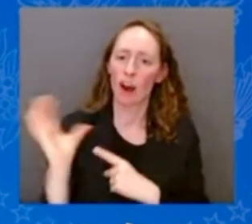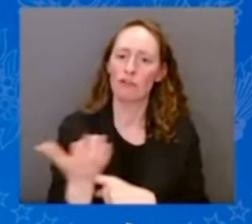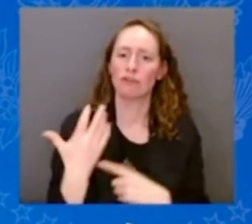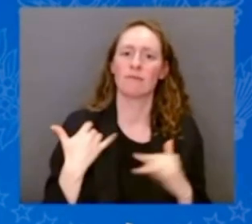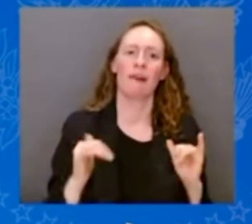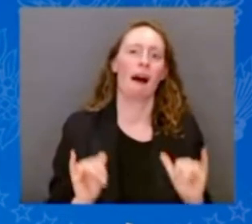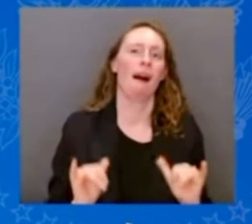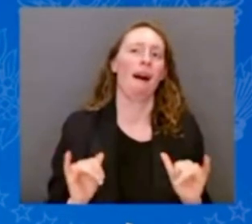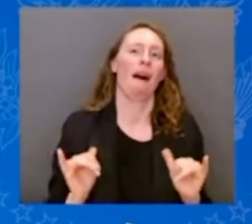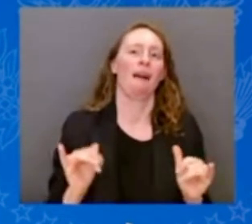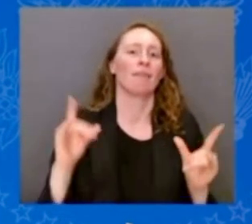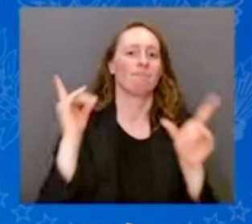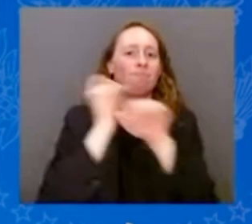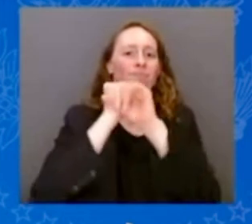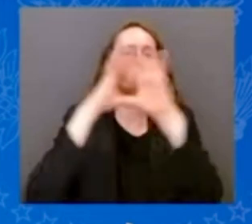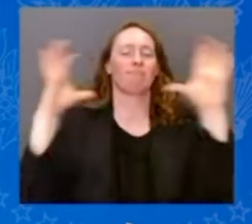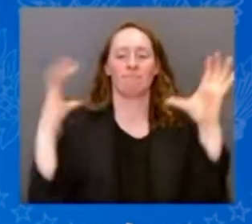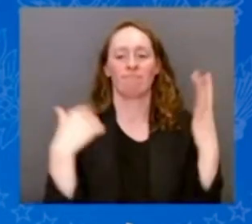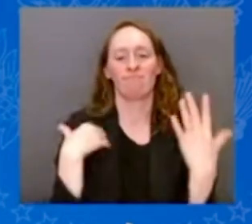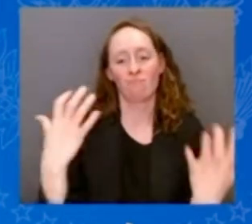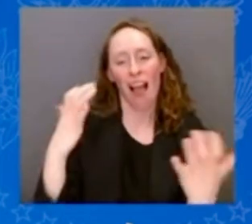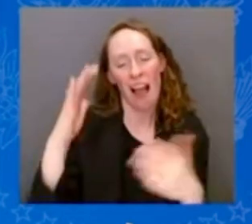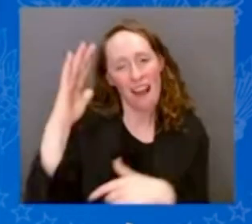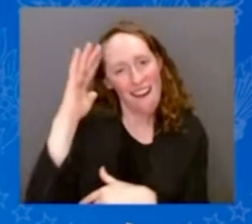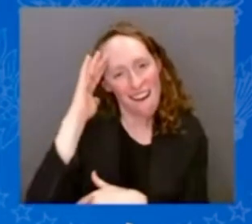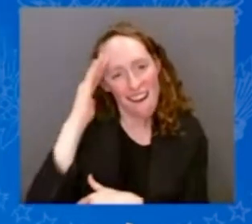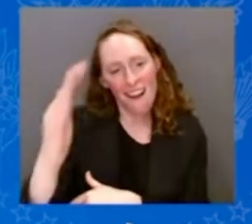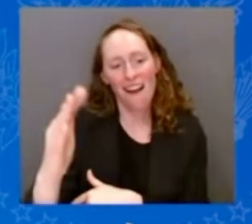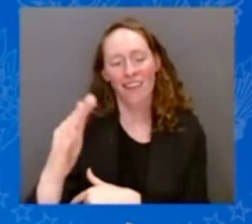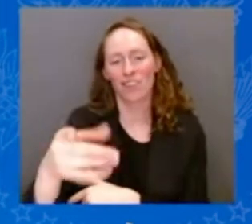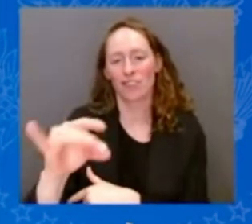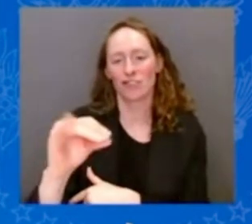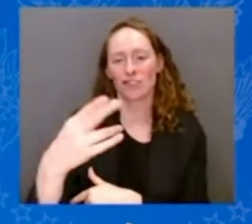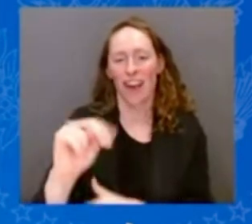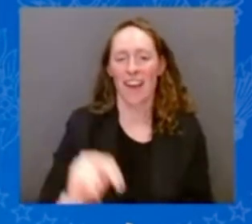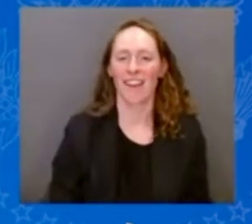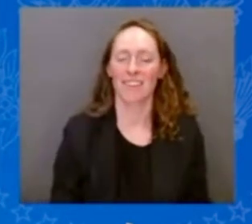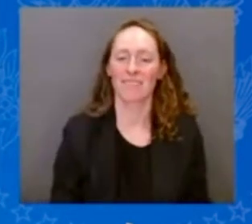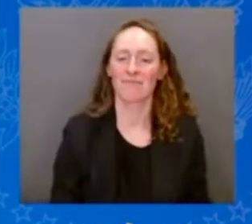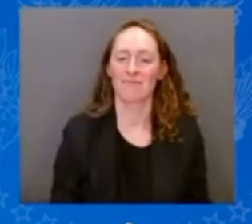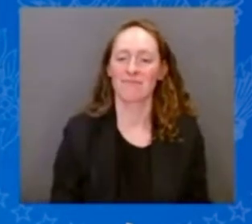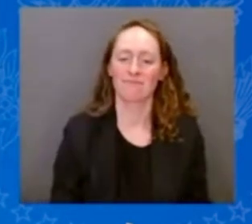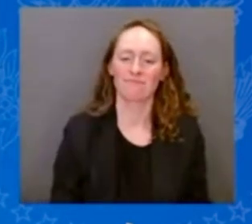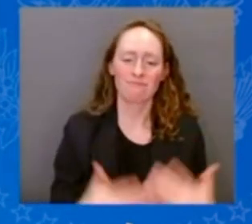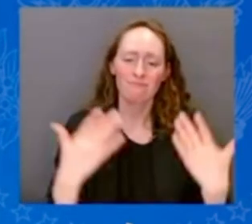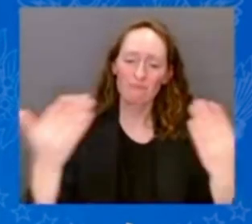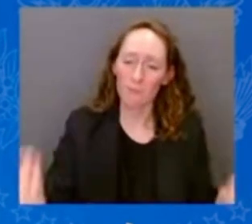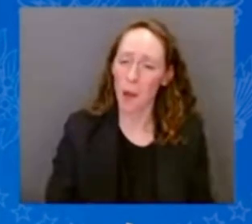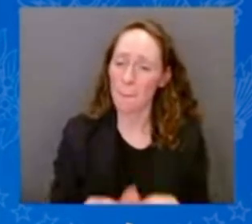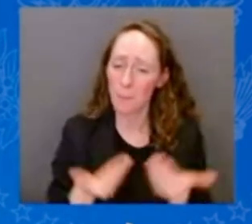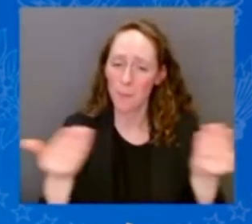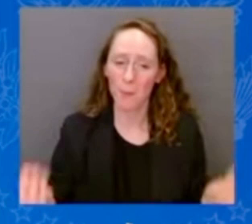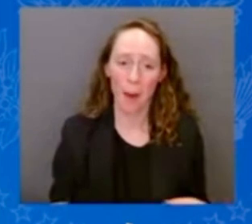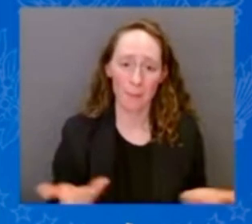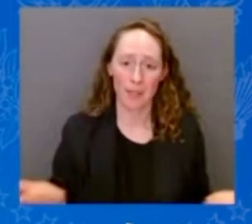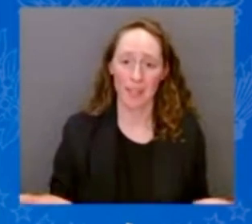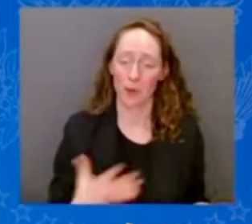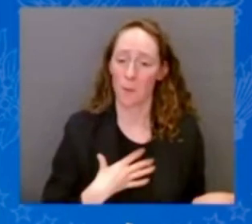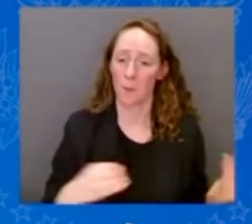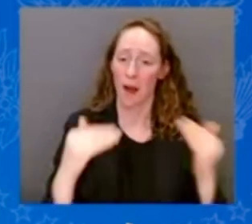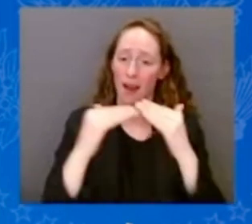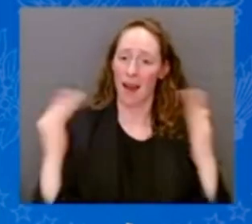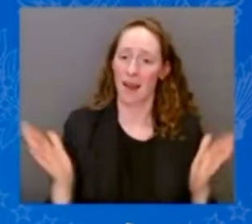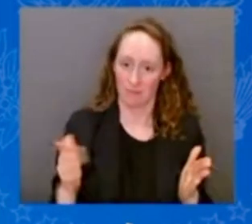to say hello to John. Look, it's wonderful to welcome all of you to the White House to celebrate 202 years of Greek independence